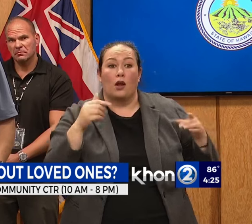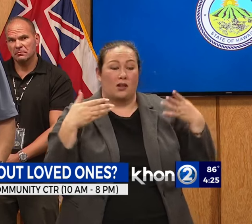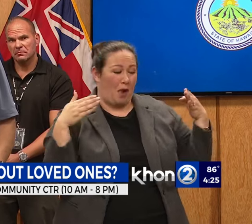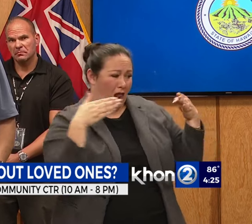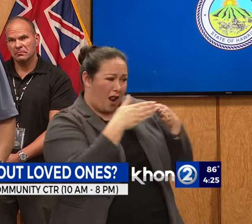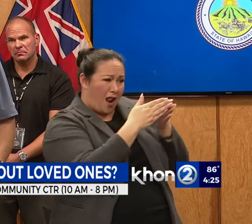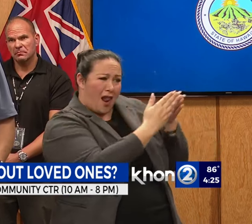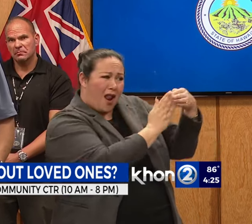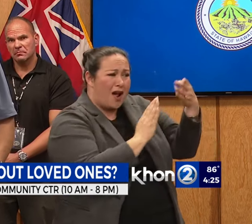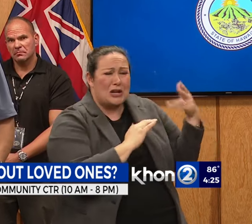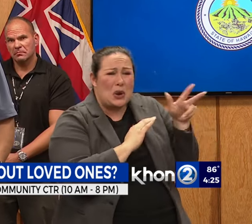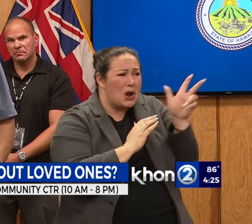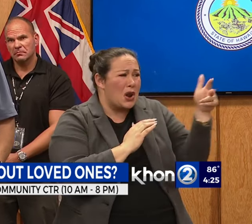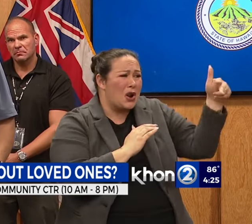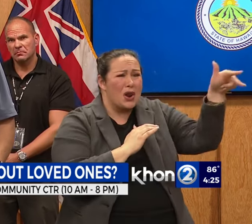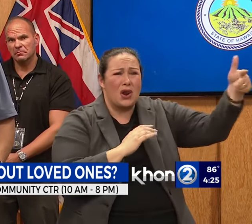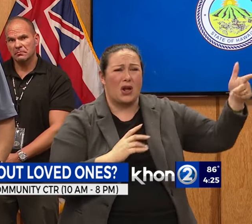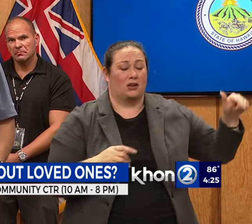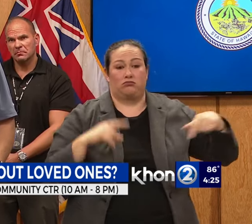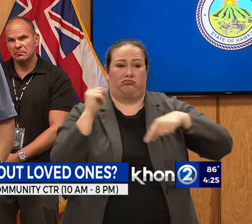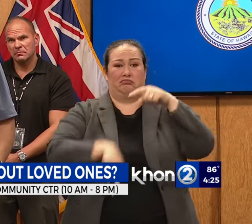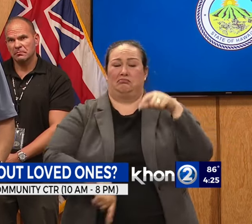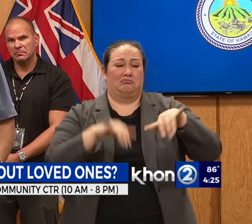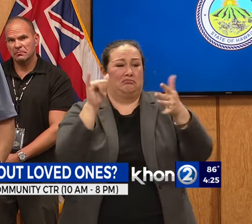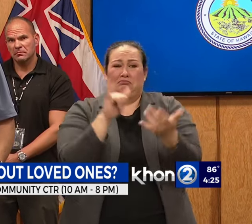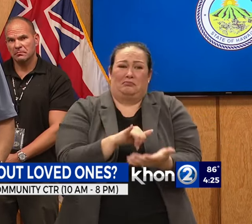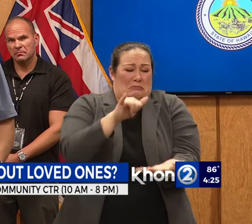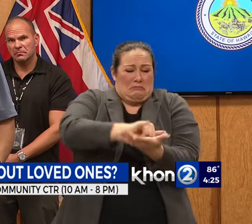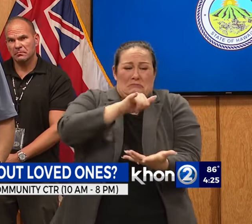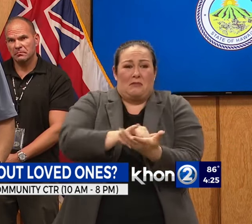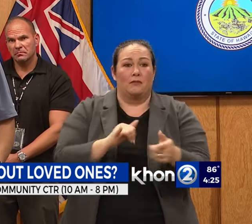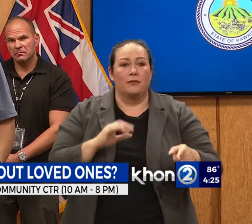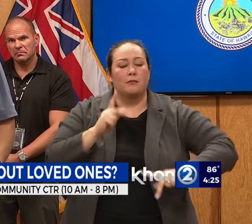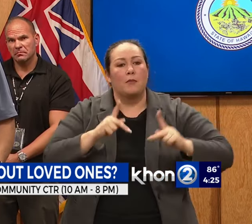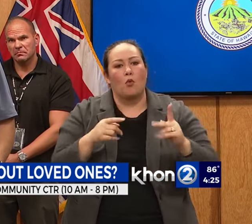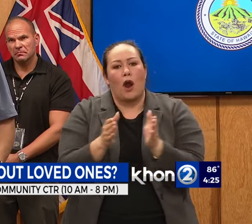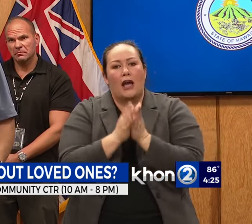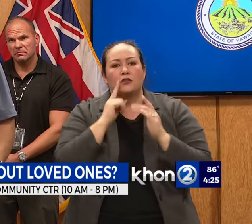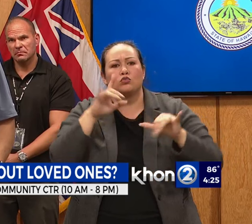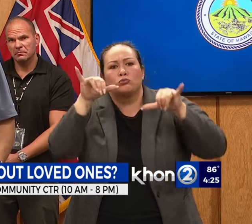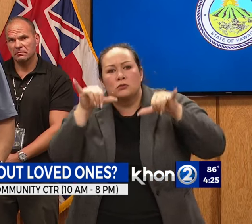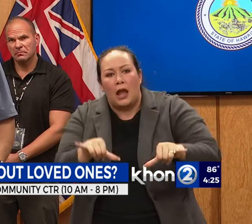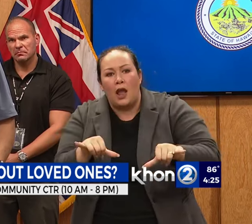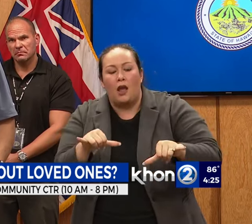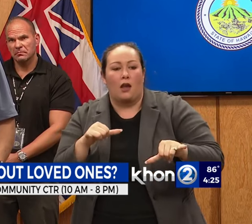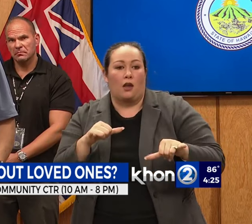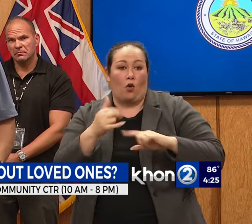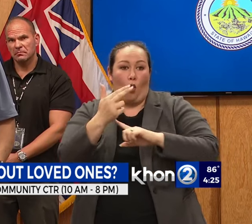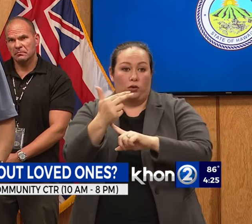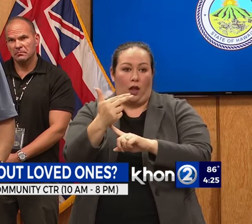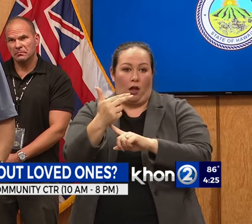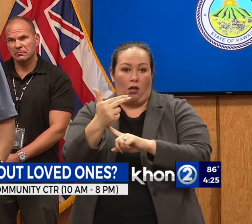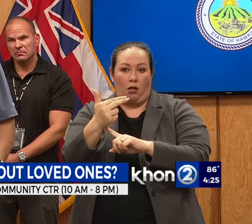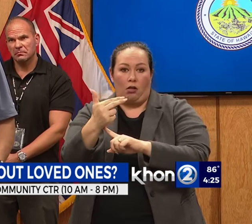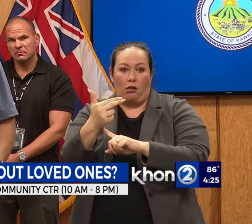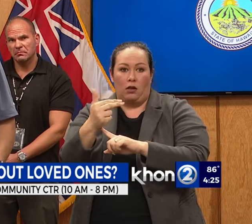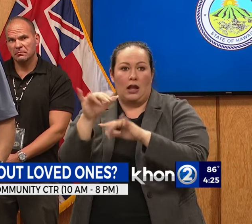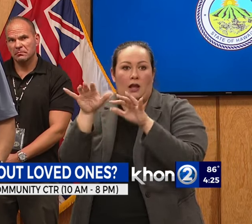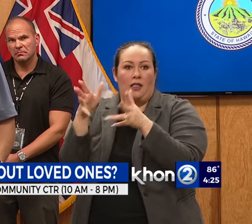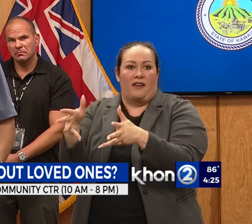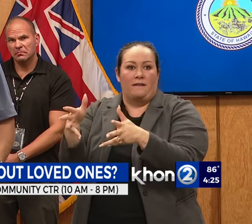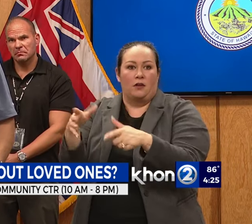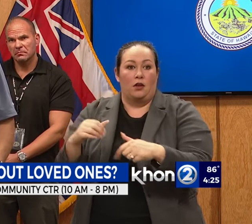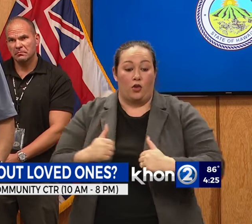bottleneck. So, yes, people were asked to stay in their hotels and not leave. The residents were